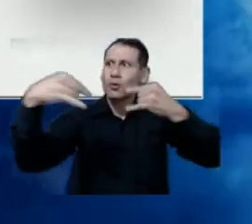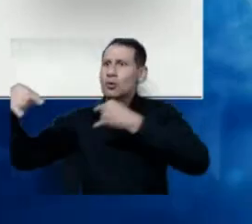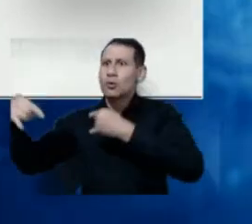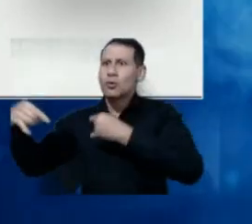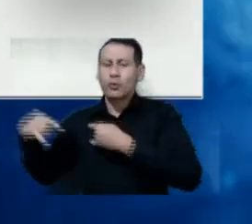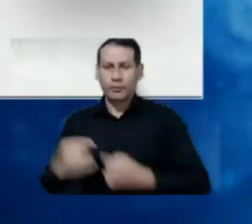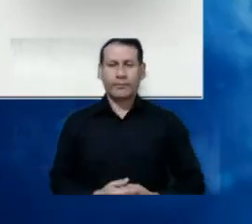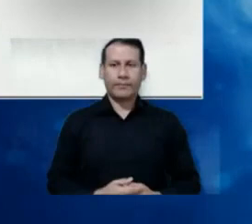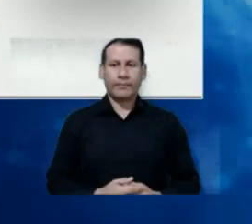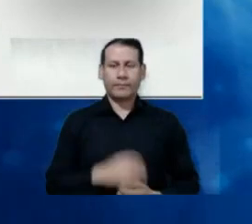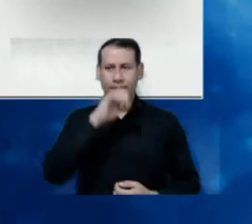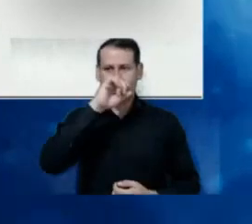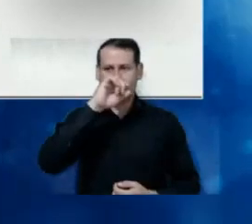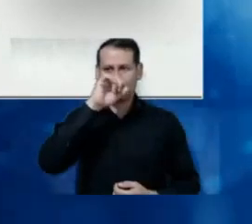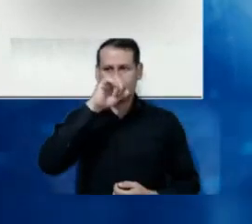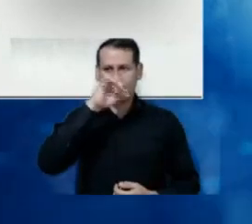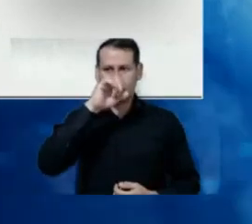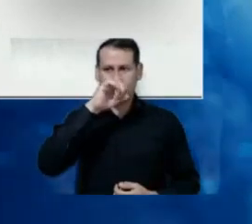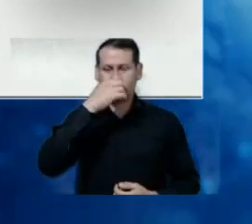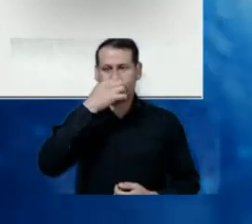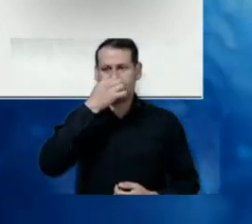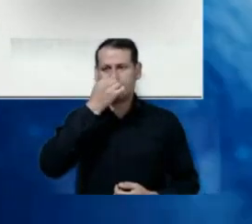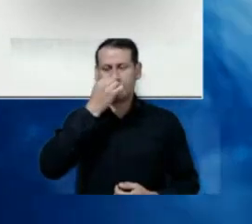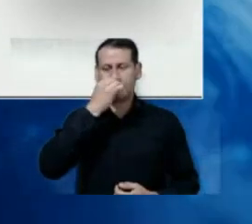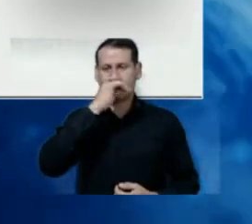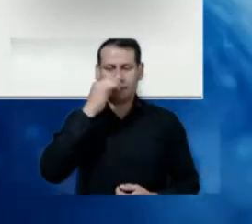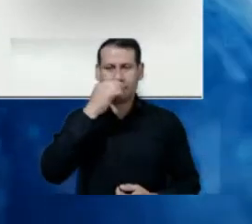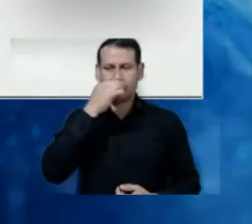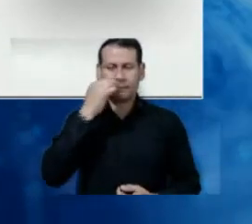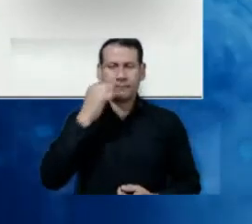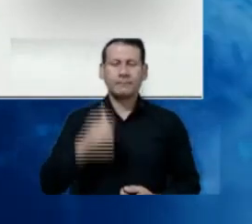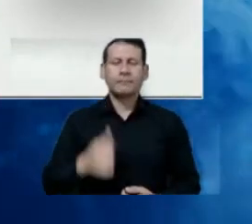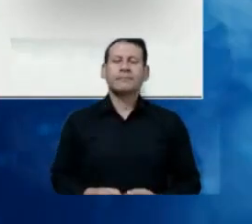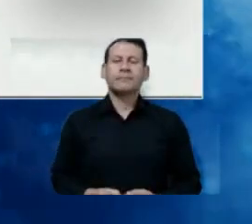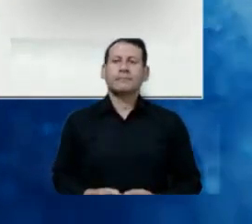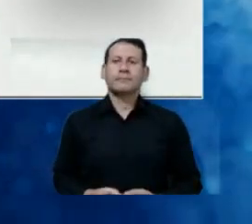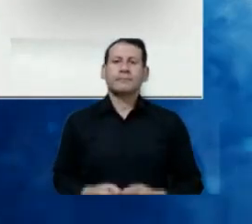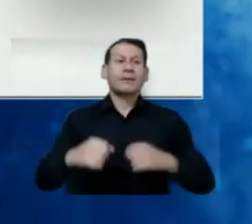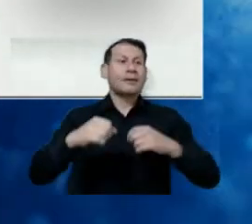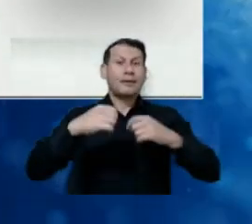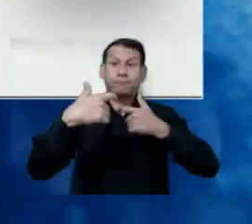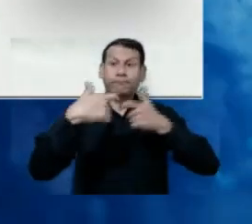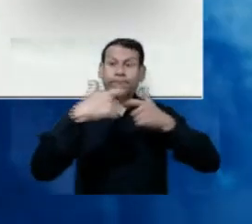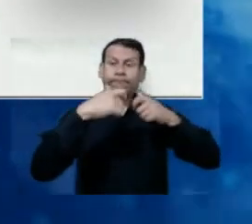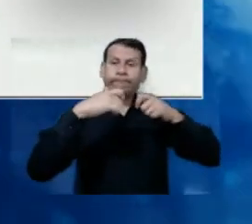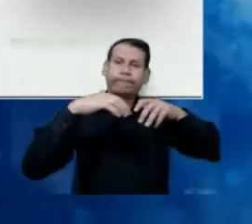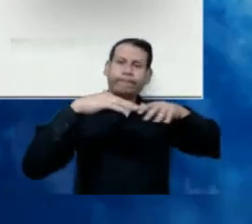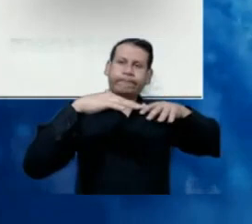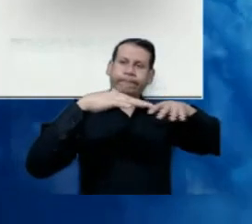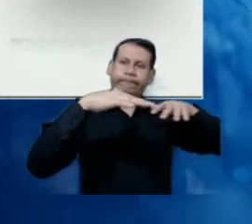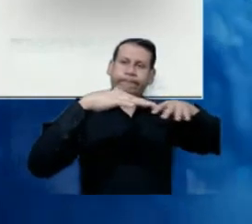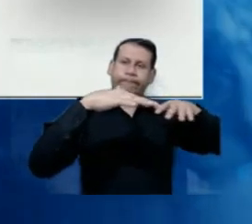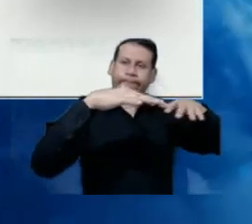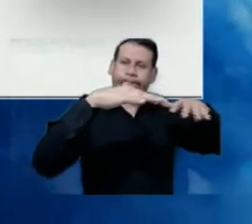availability of the spectrum that we do there should be at reasonable cost, really,